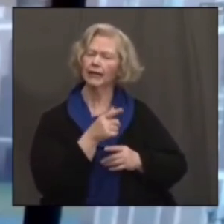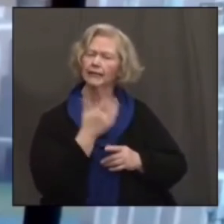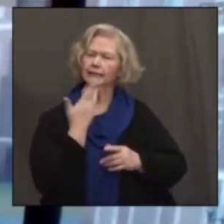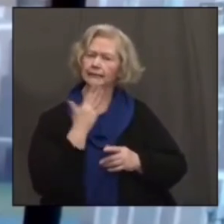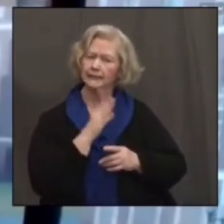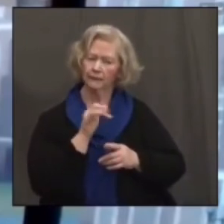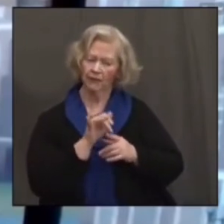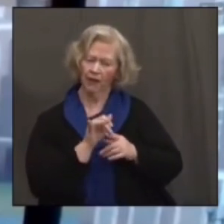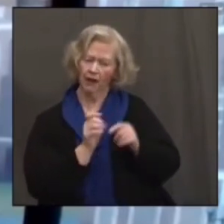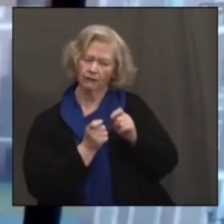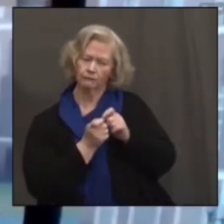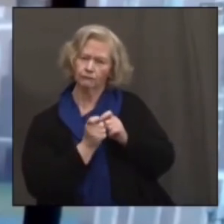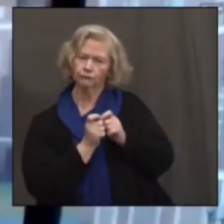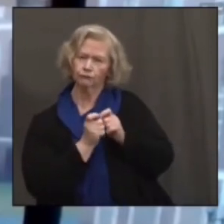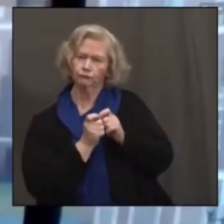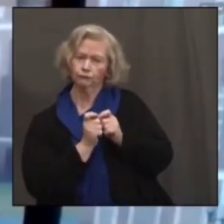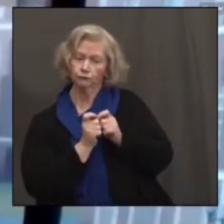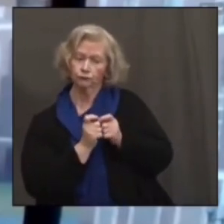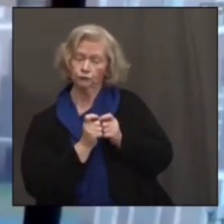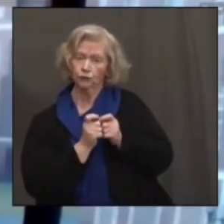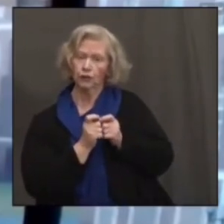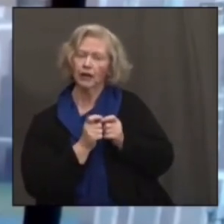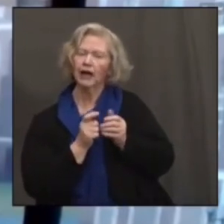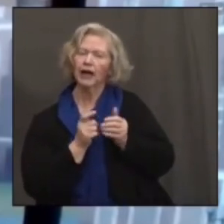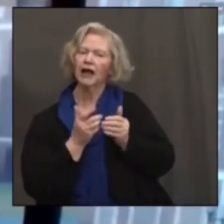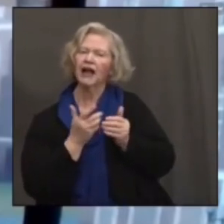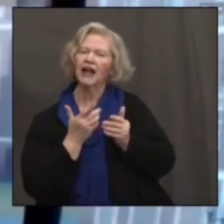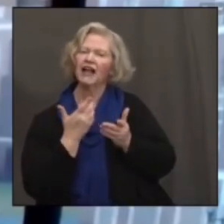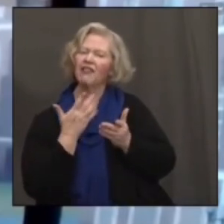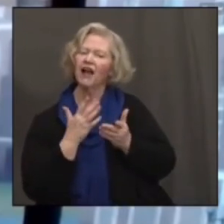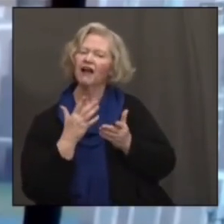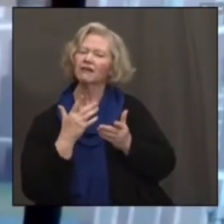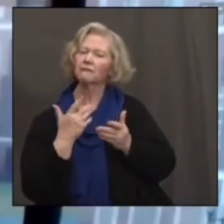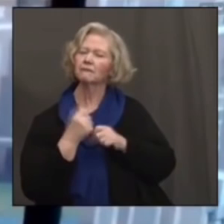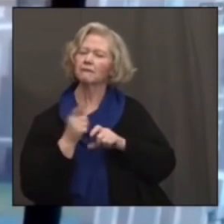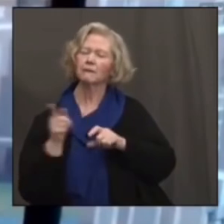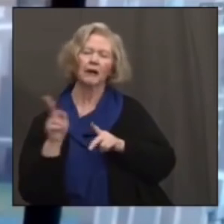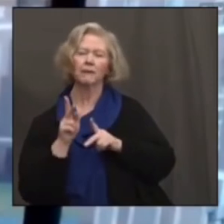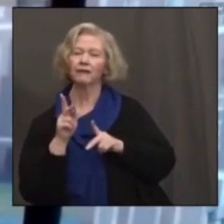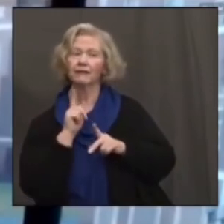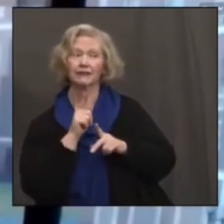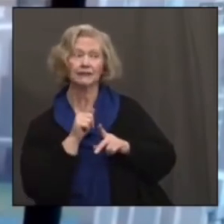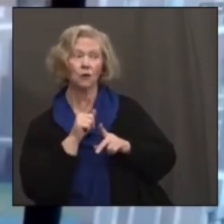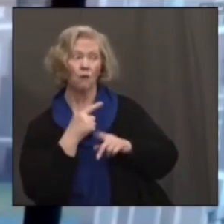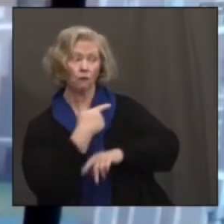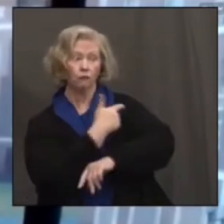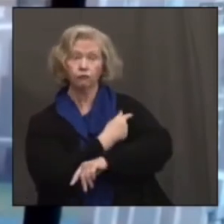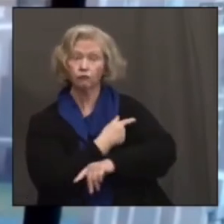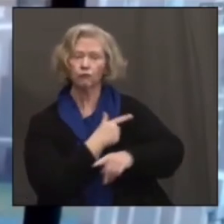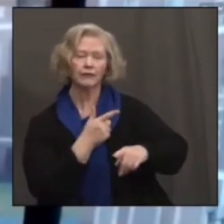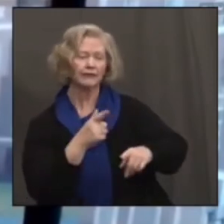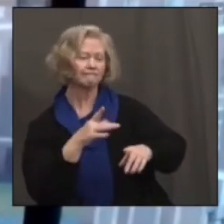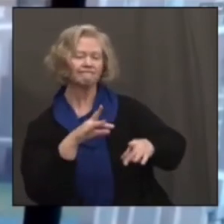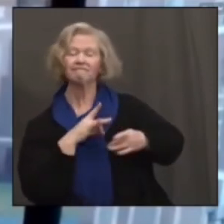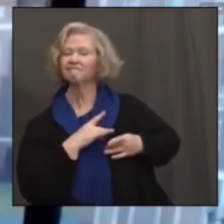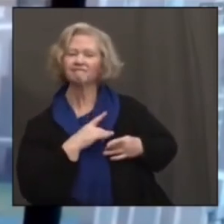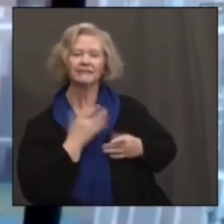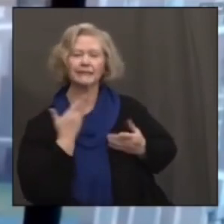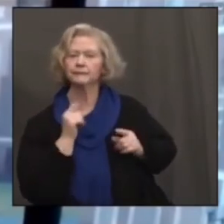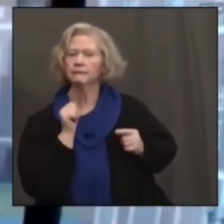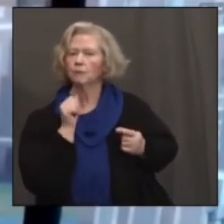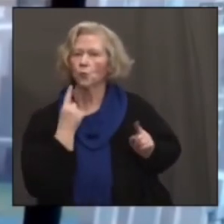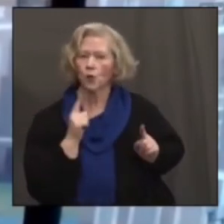that may enable escape from the immune response, either the immune response elicited by